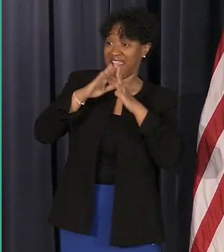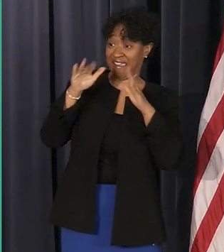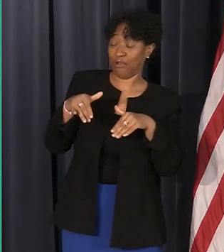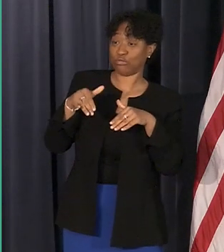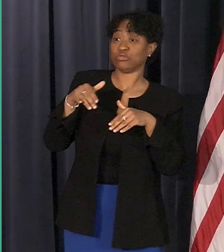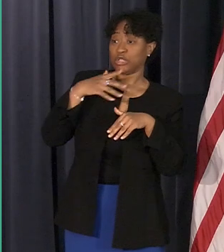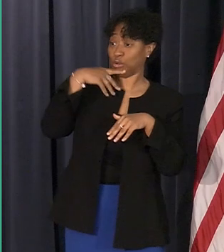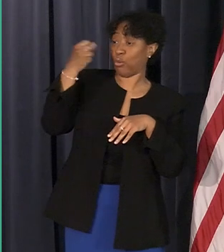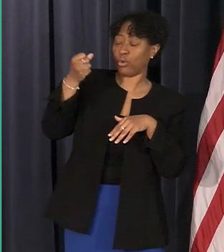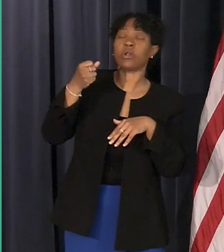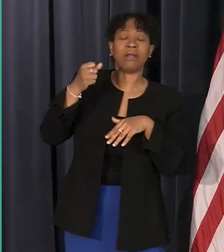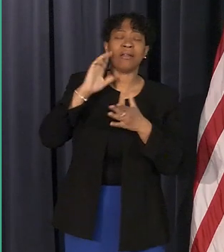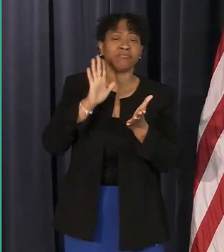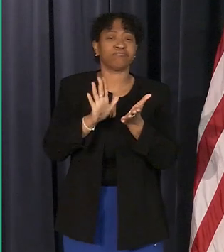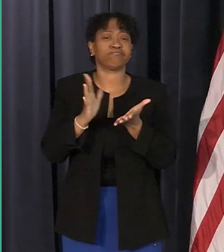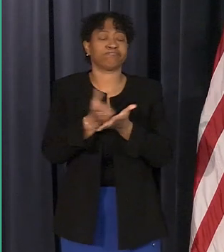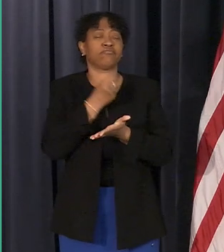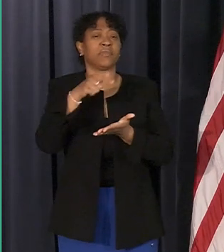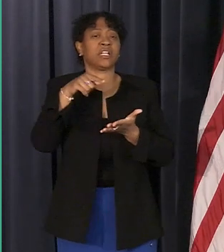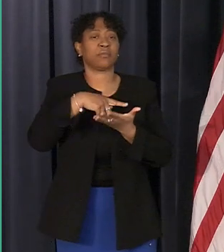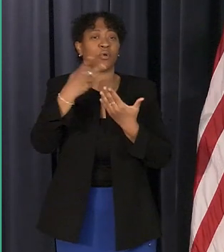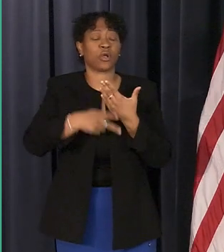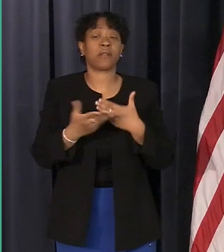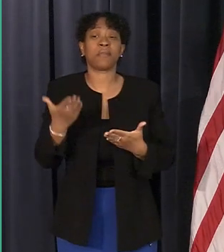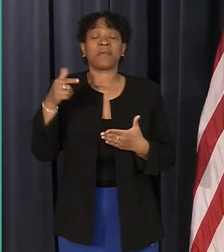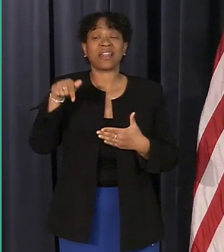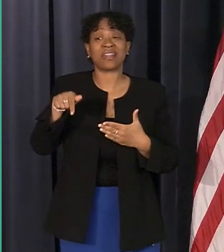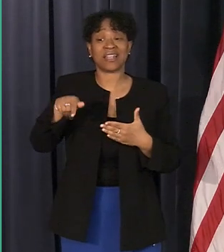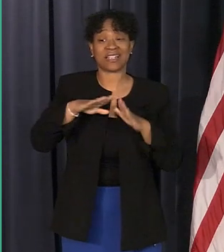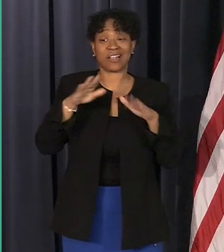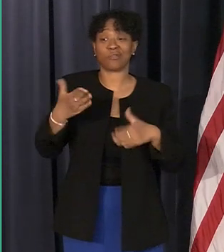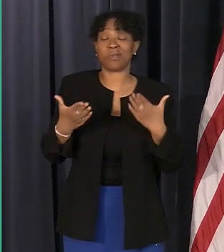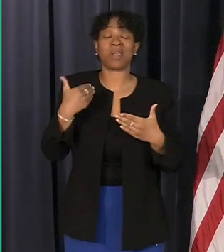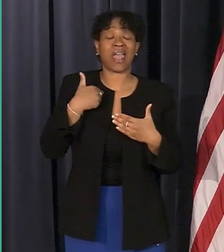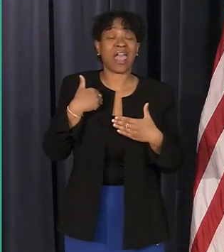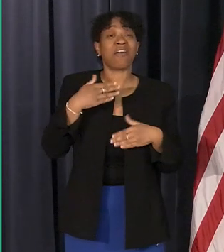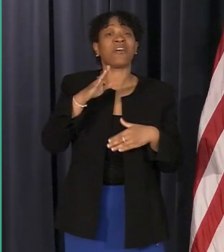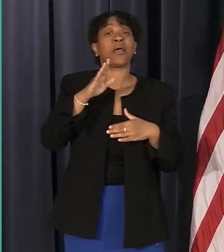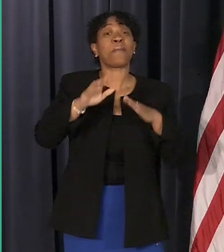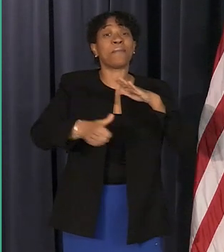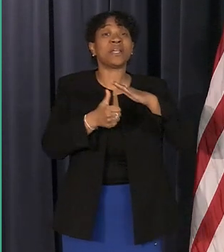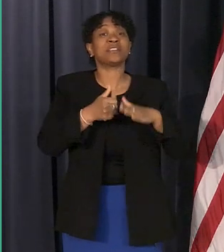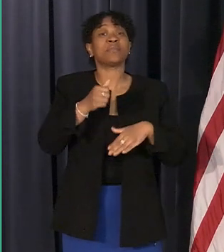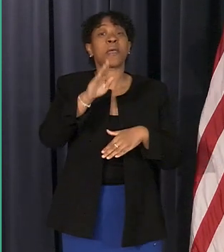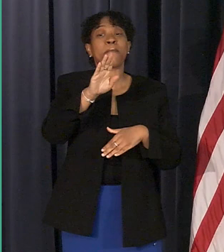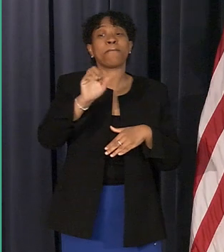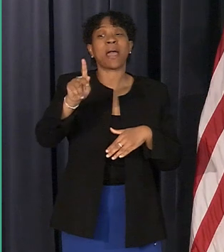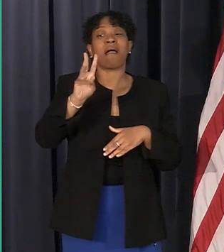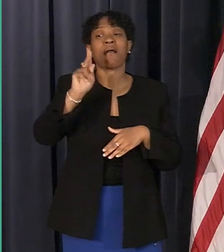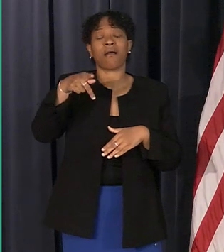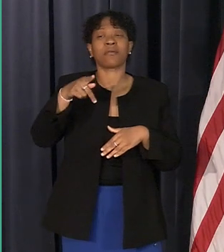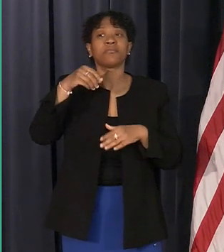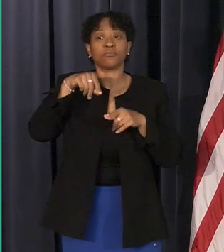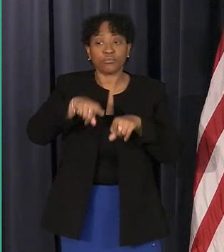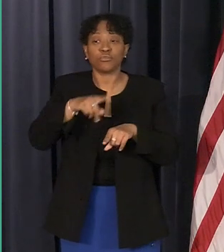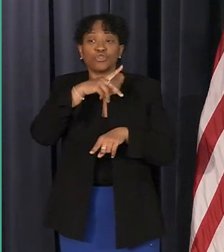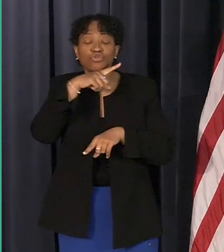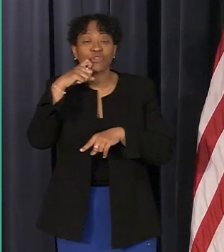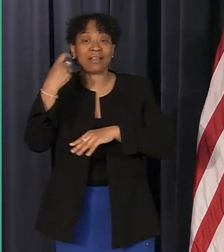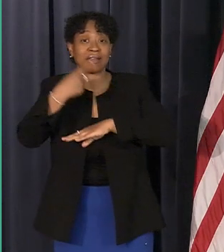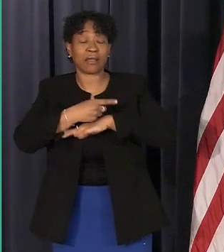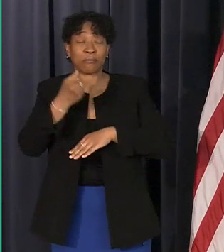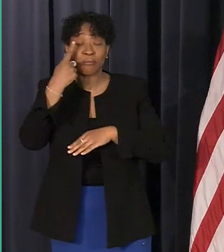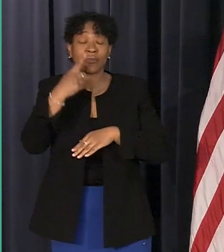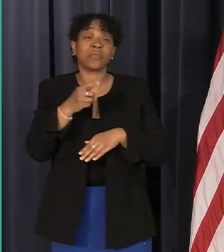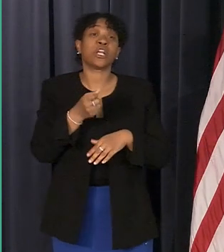these houses may have basement backups even on dry days this spring a